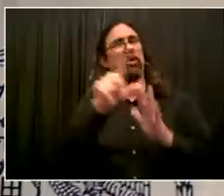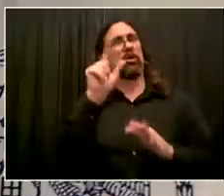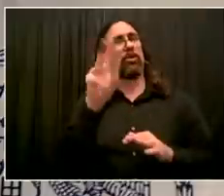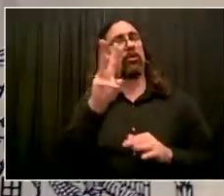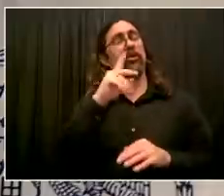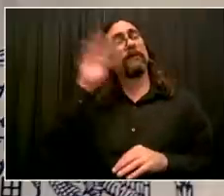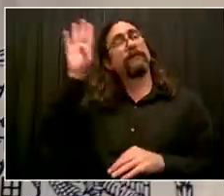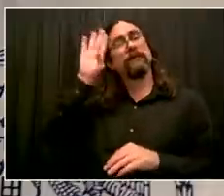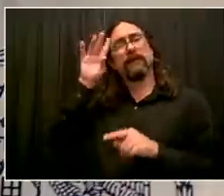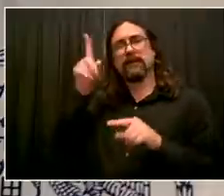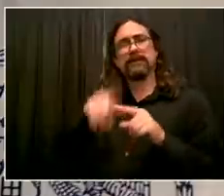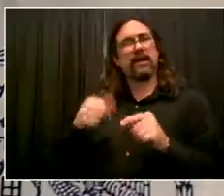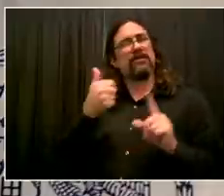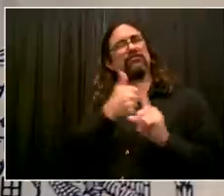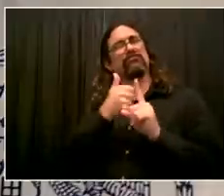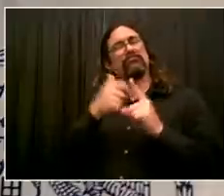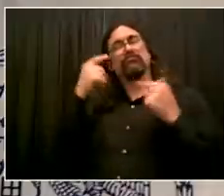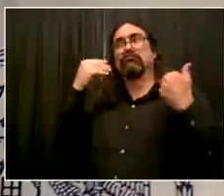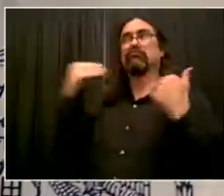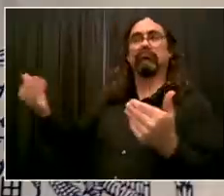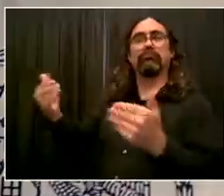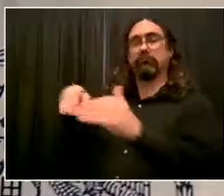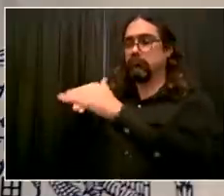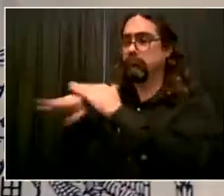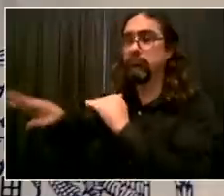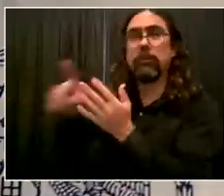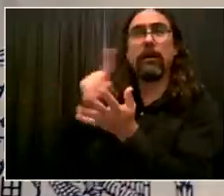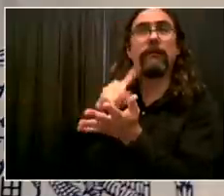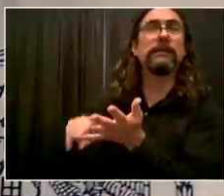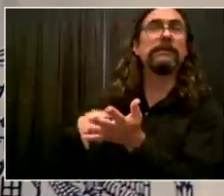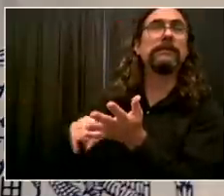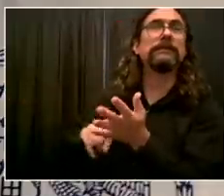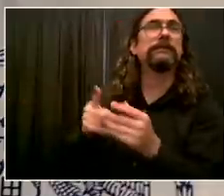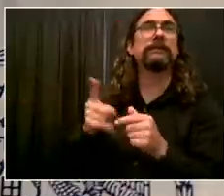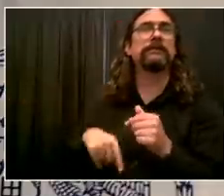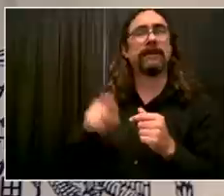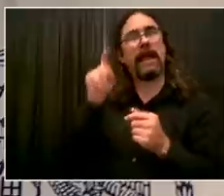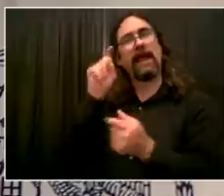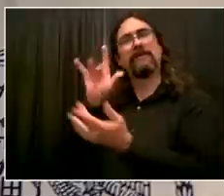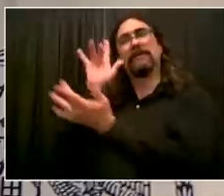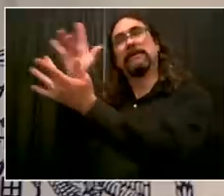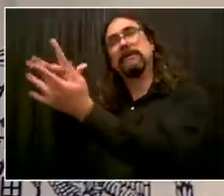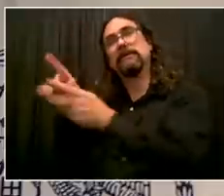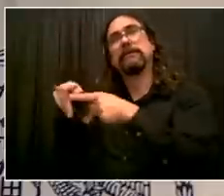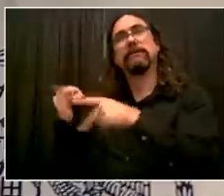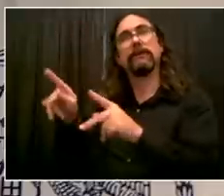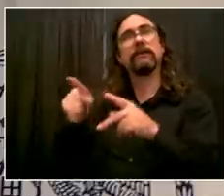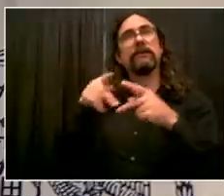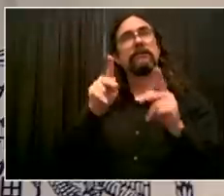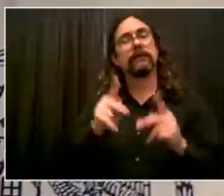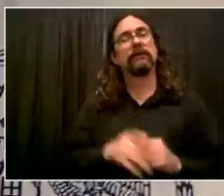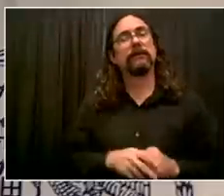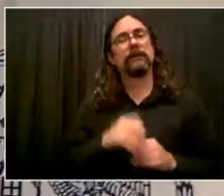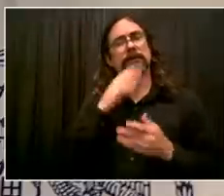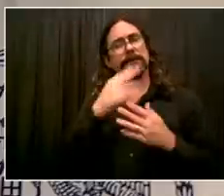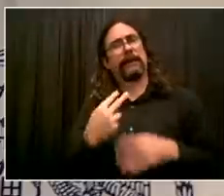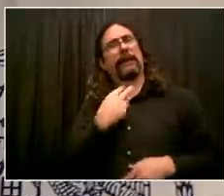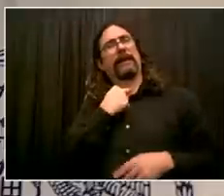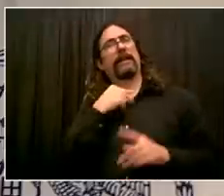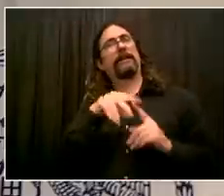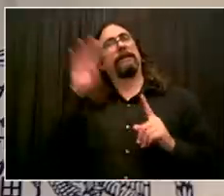some of these laws that have really hindered the city being proactive? I'm really glad you raised that. The answer is yes.